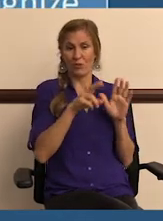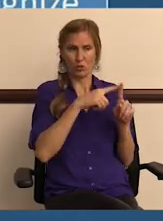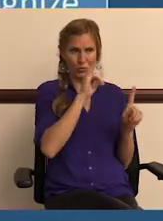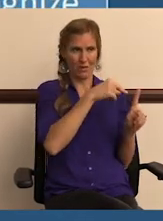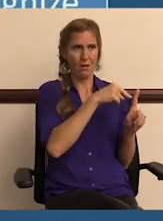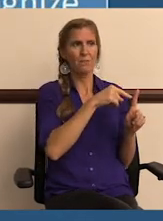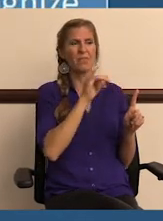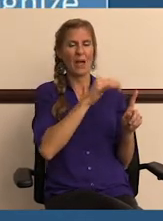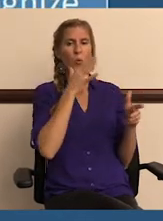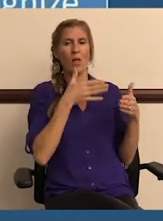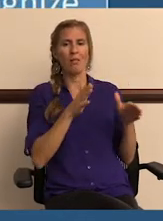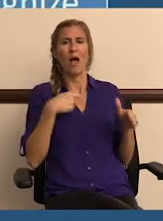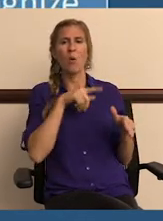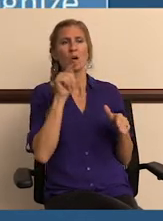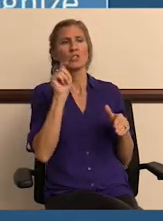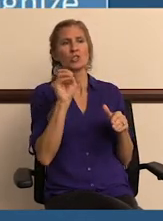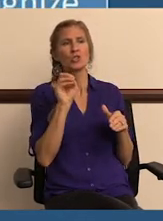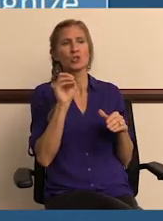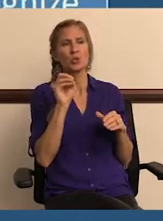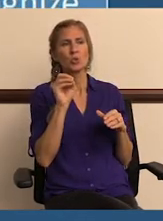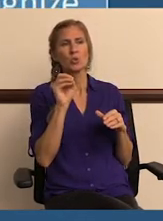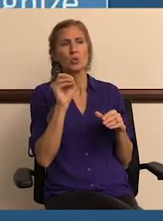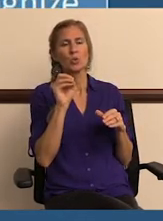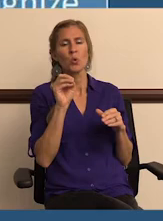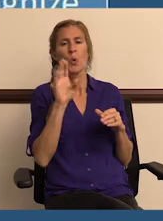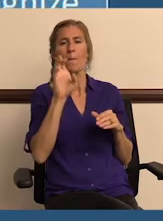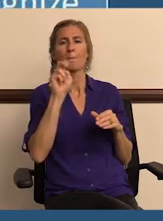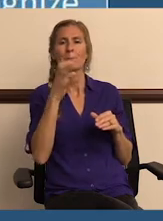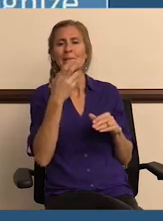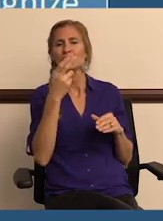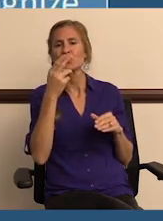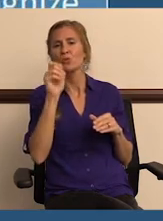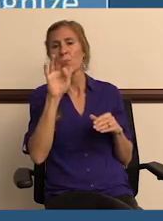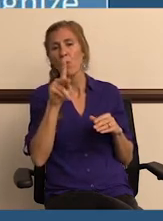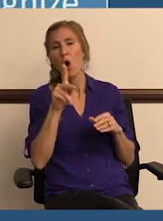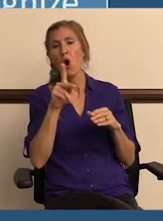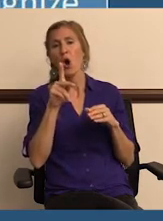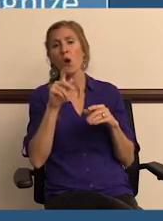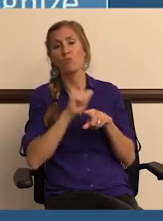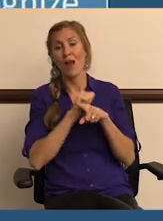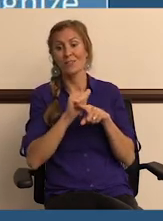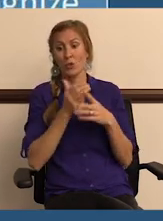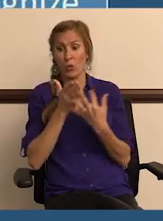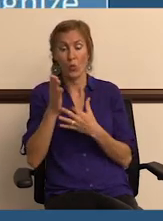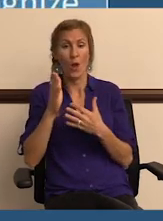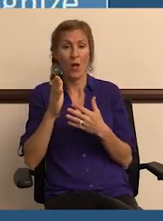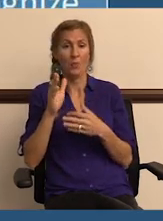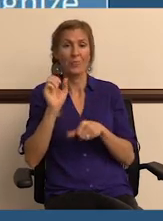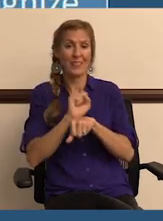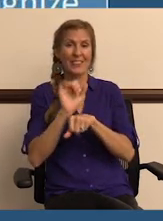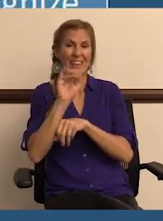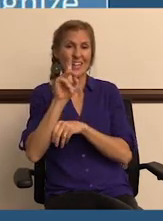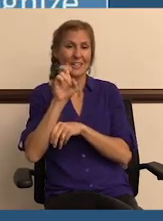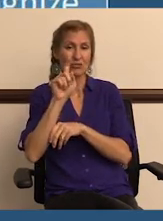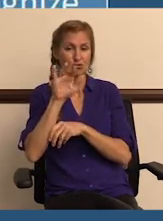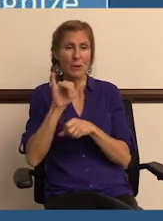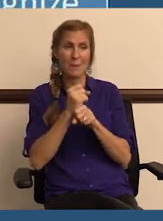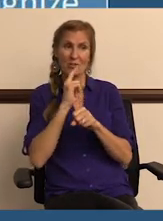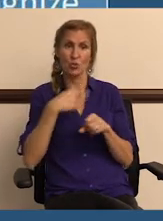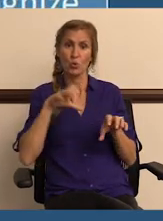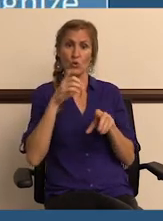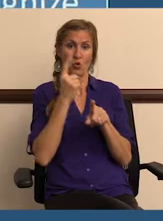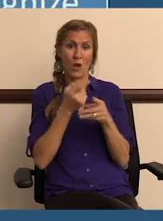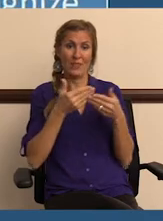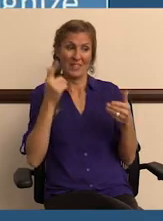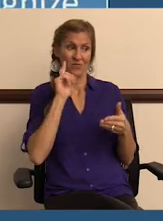you know, this is going to allow us to benchmark practices throughout the industry to make sure we're doing the